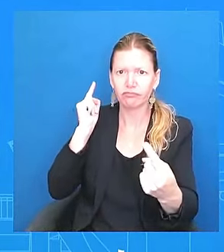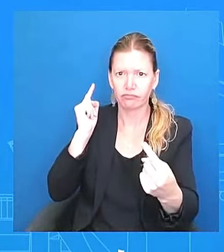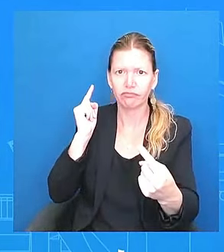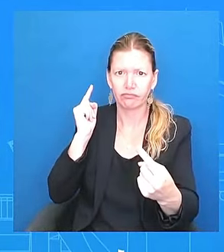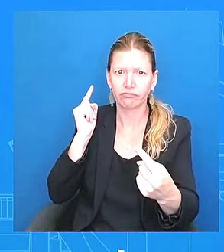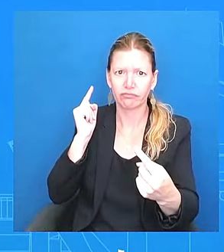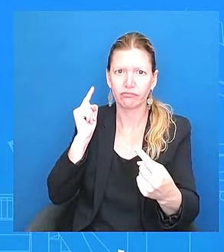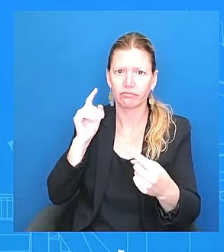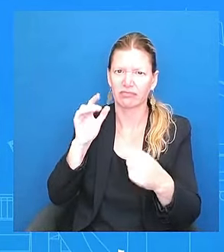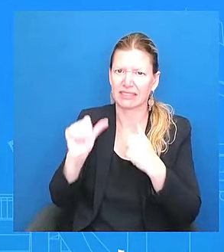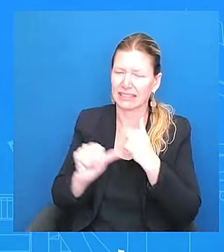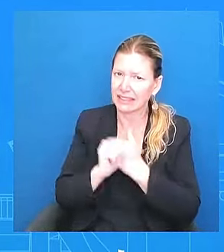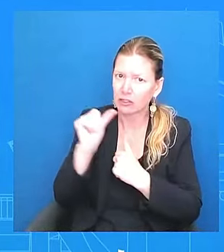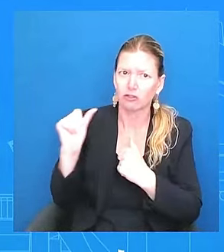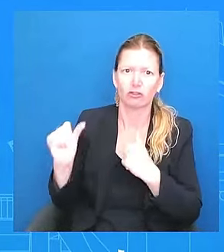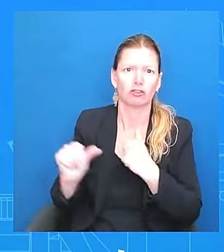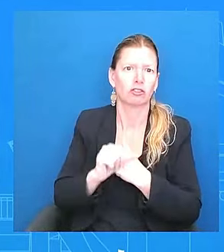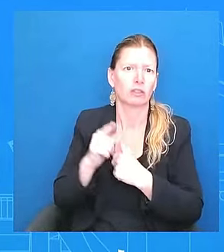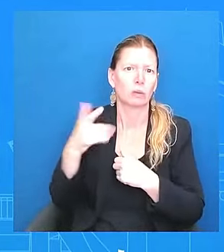from him.